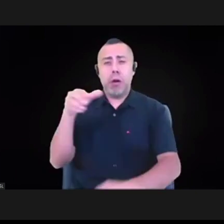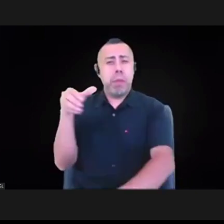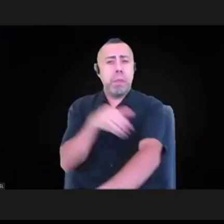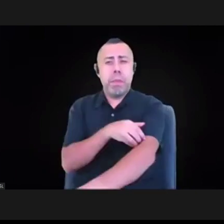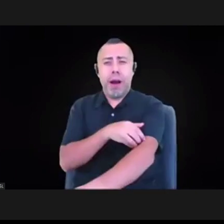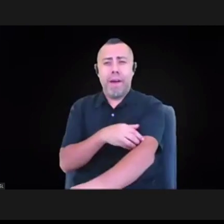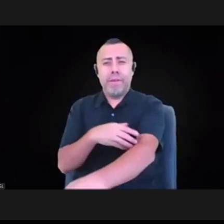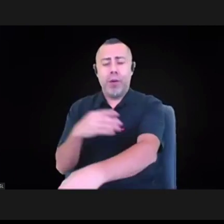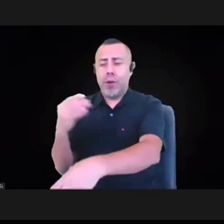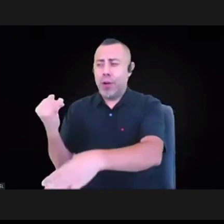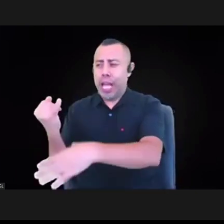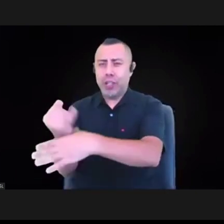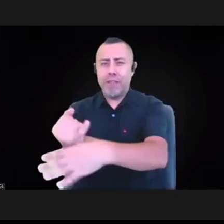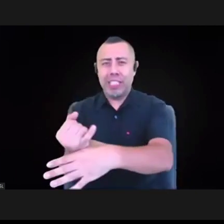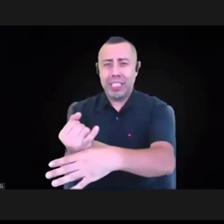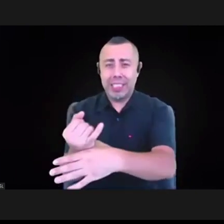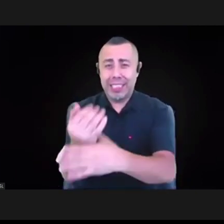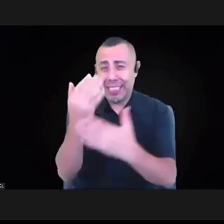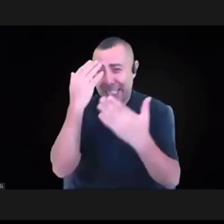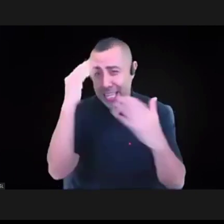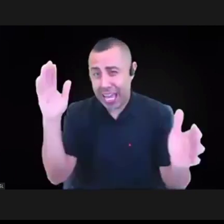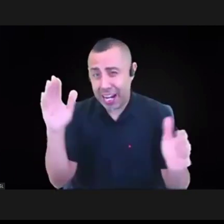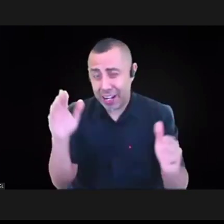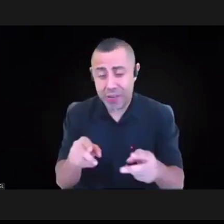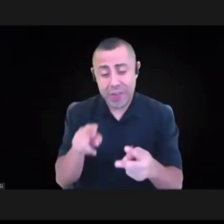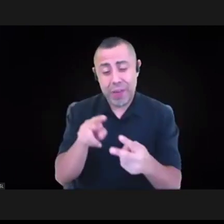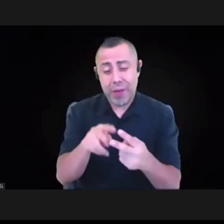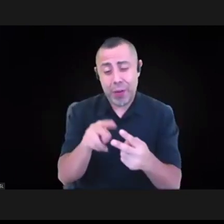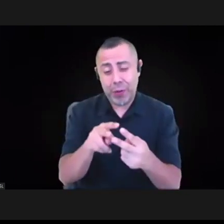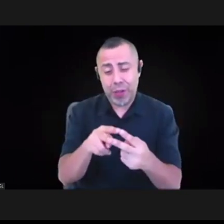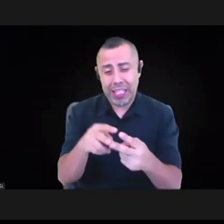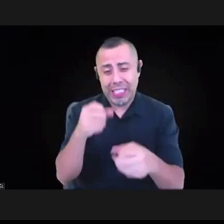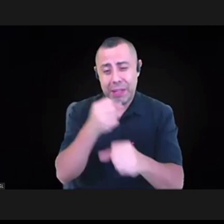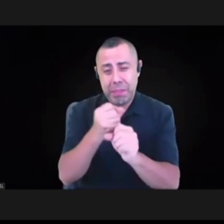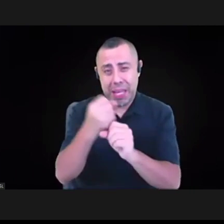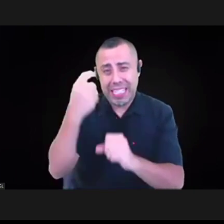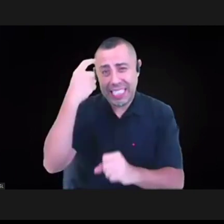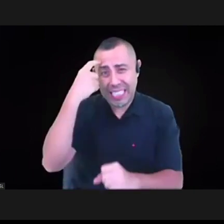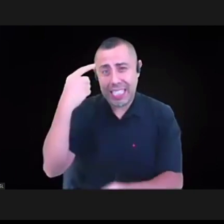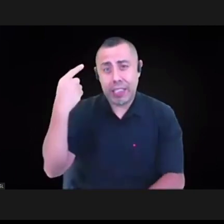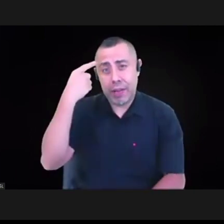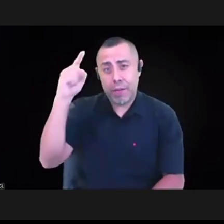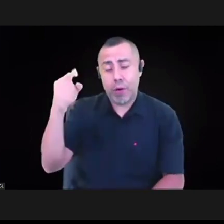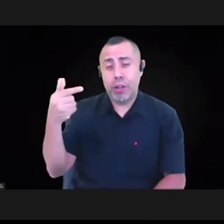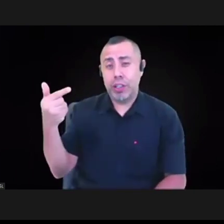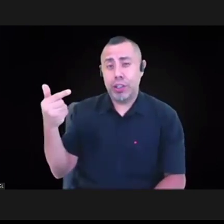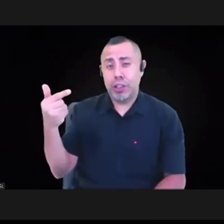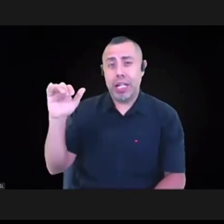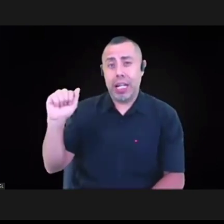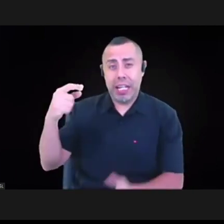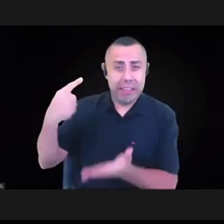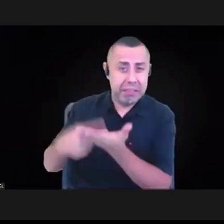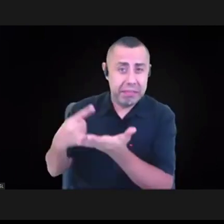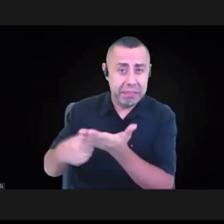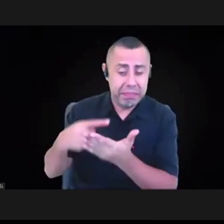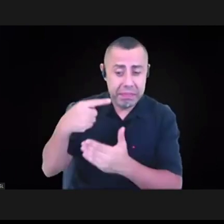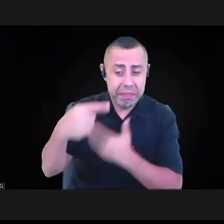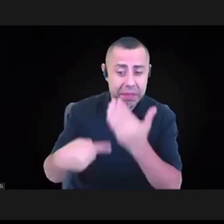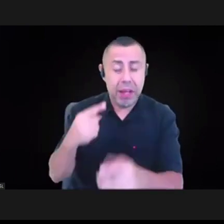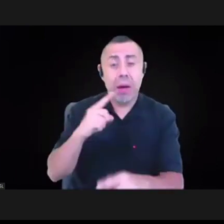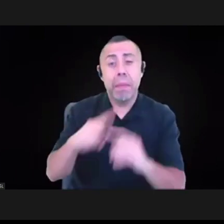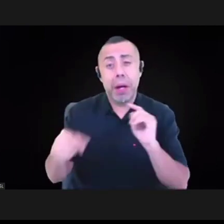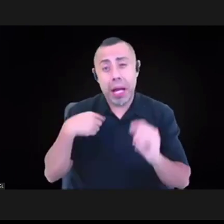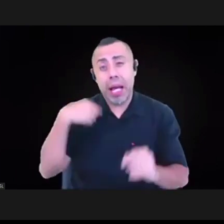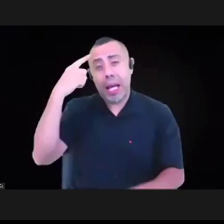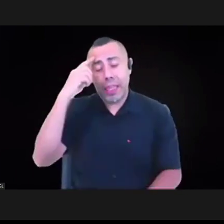if that is a space that makes sense for GIA to, um, weigh in on, although I think that would be a conversation that we could have as the board and that we could